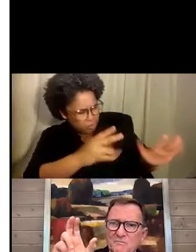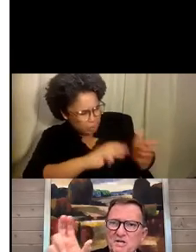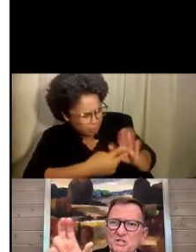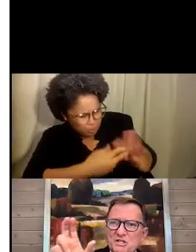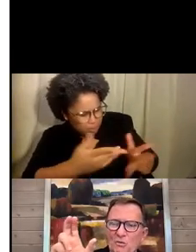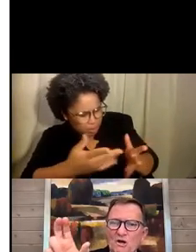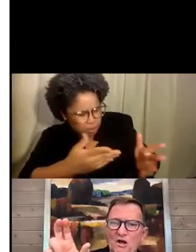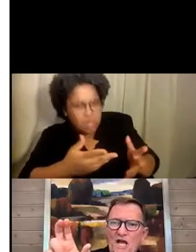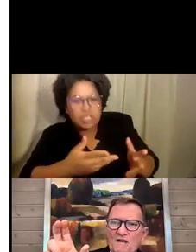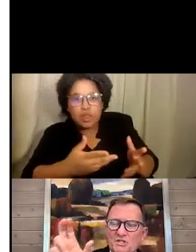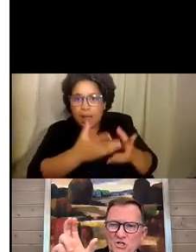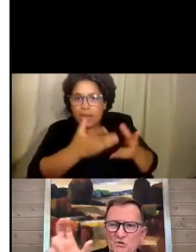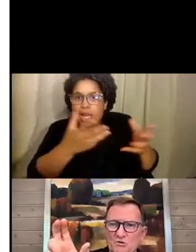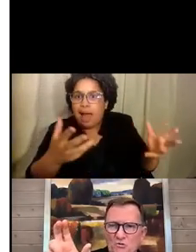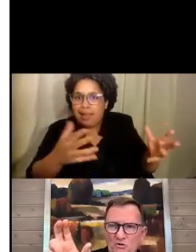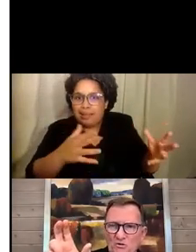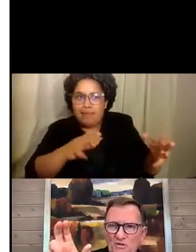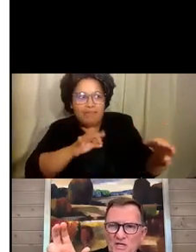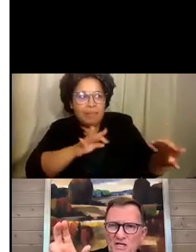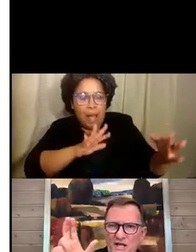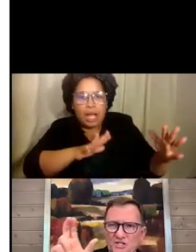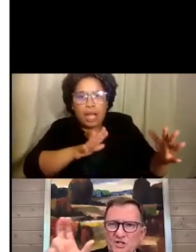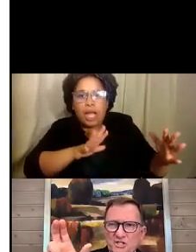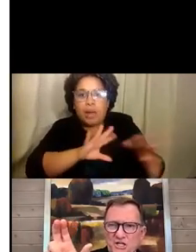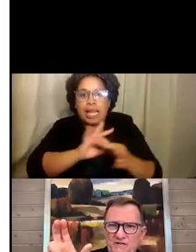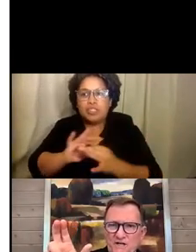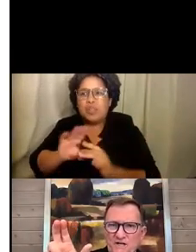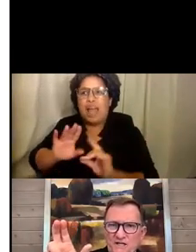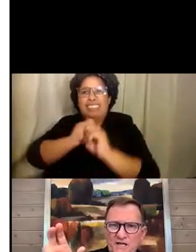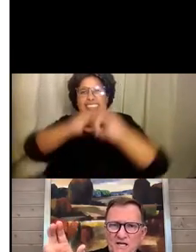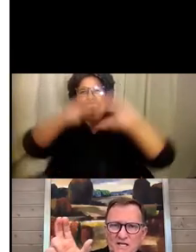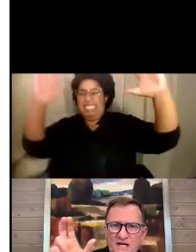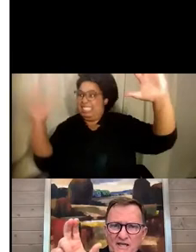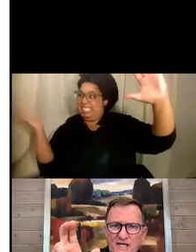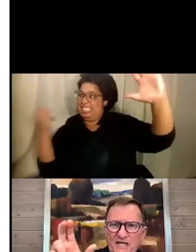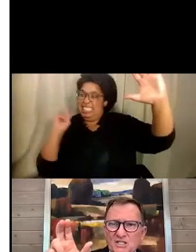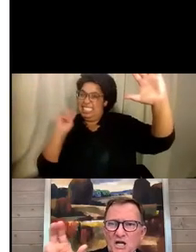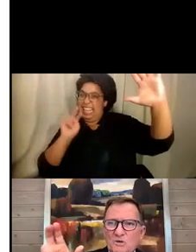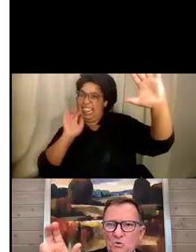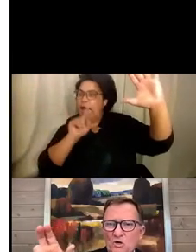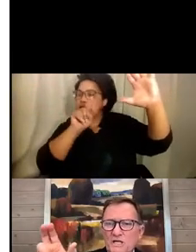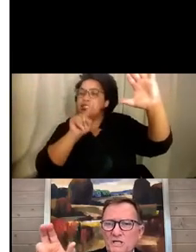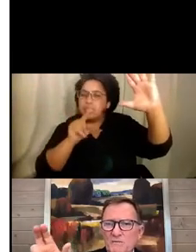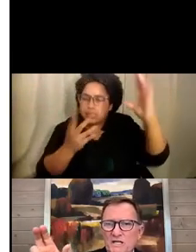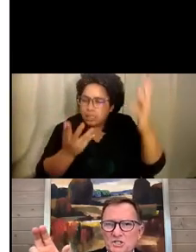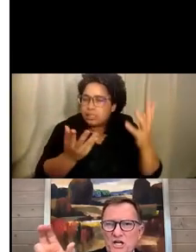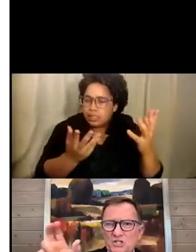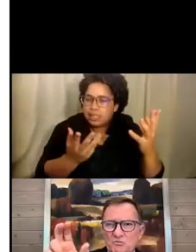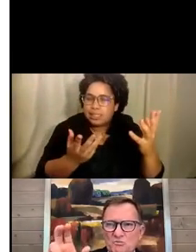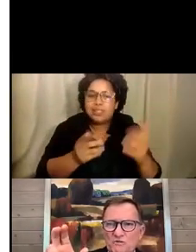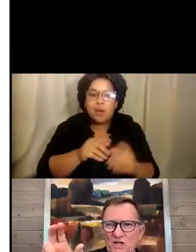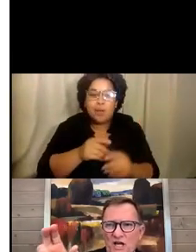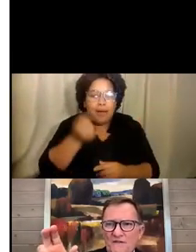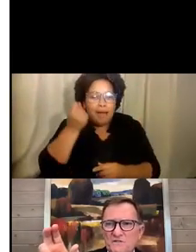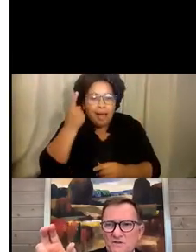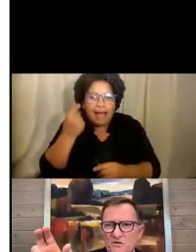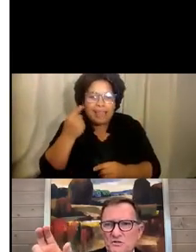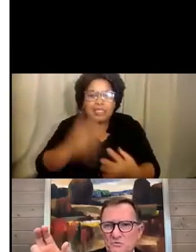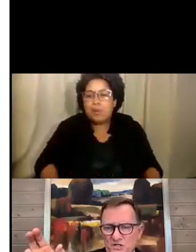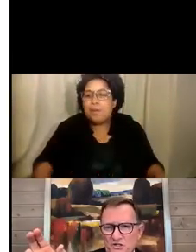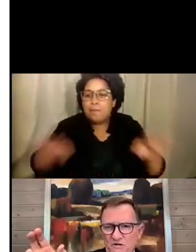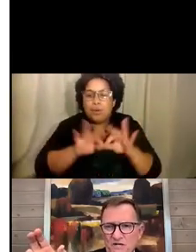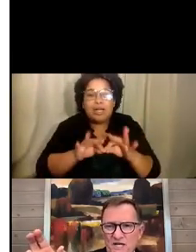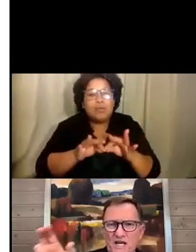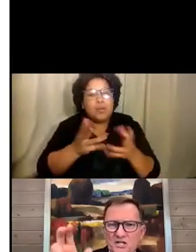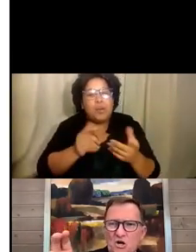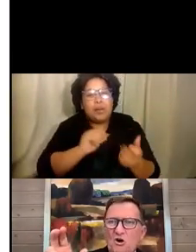think that the mission that we all have is so noble and so significant that I think anytime you're working to make a change to improve the lives of those